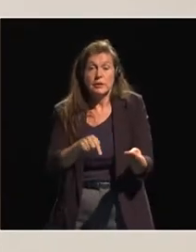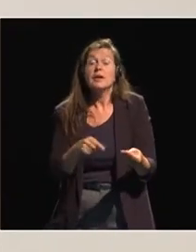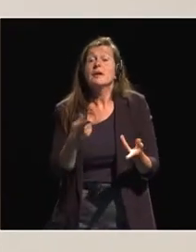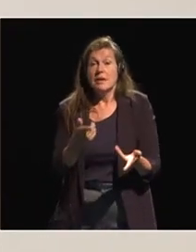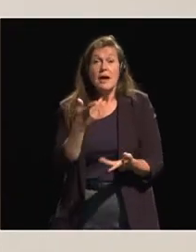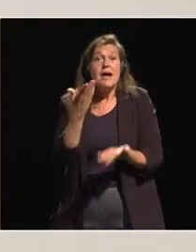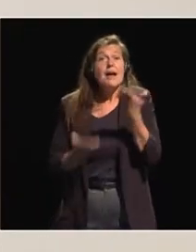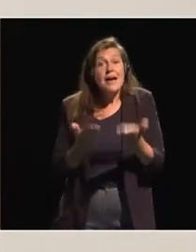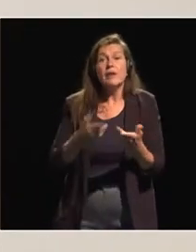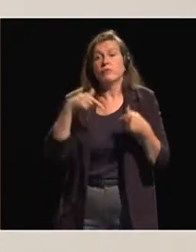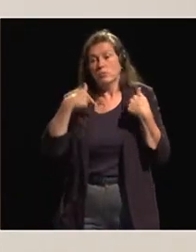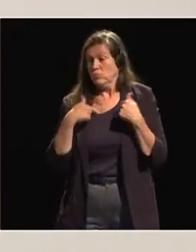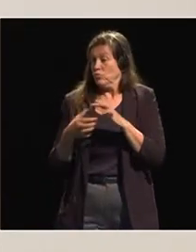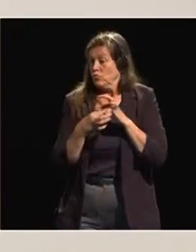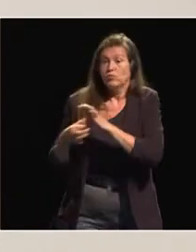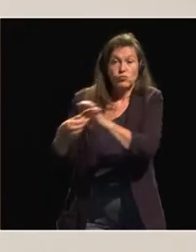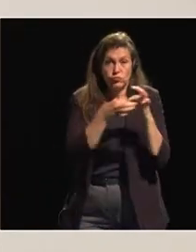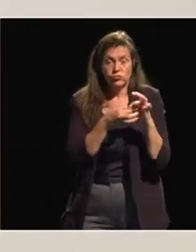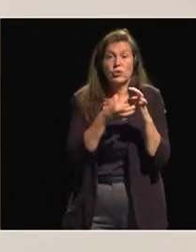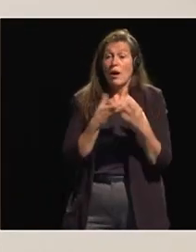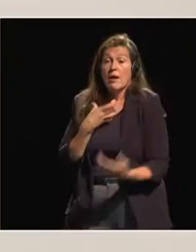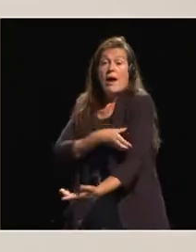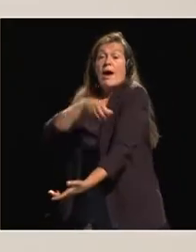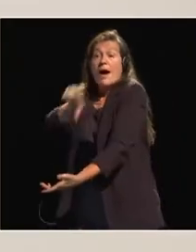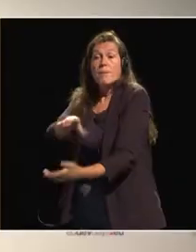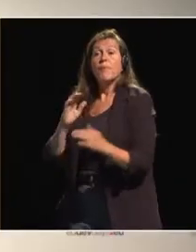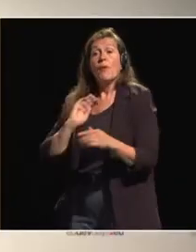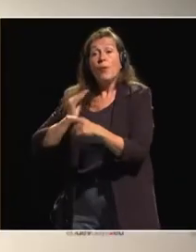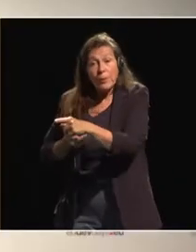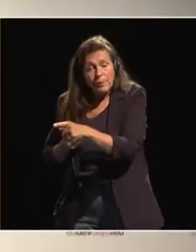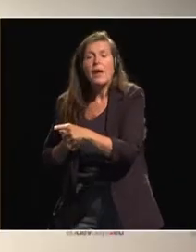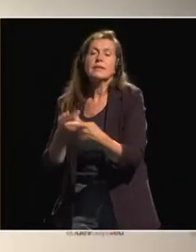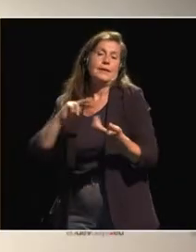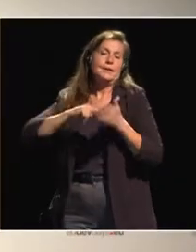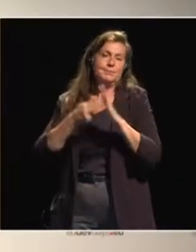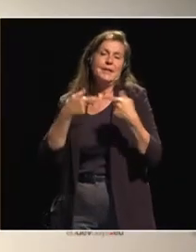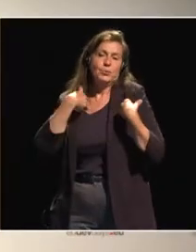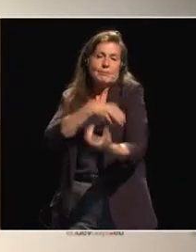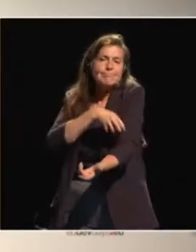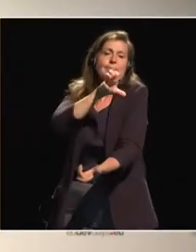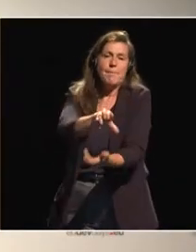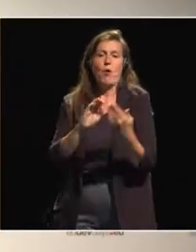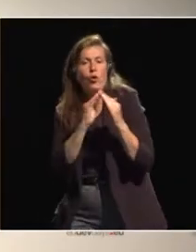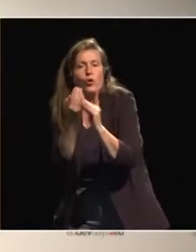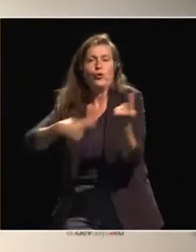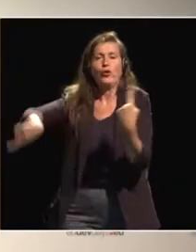empower women, we are empowering the community. Thank you. Thank you. Very good.